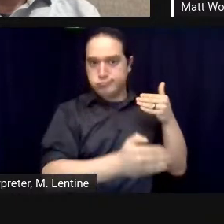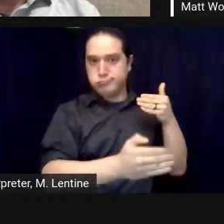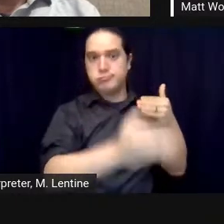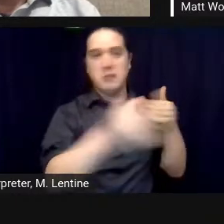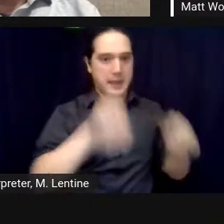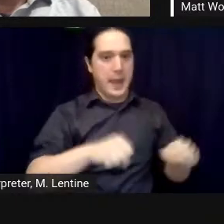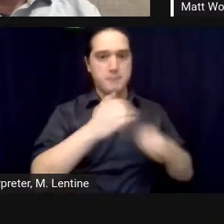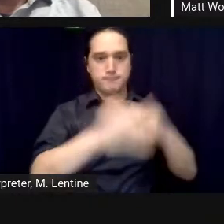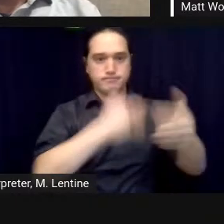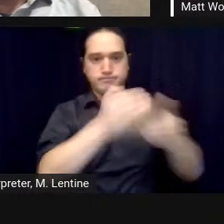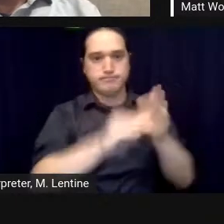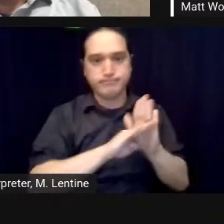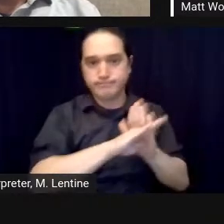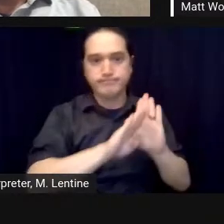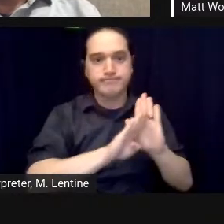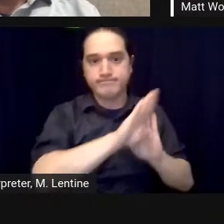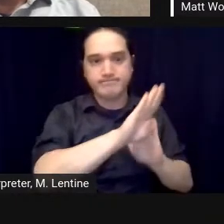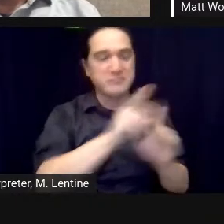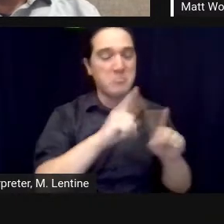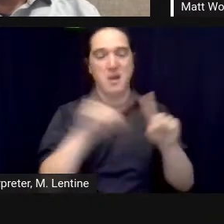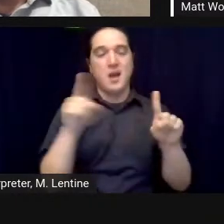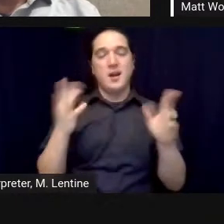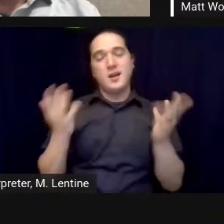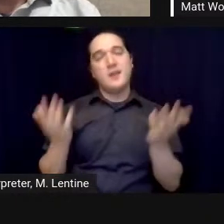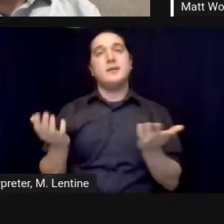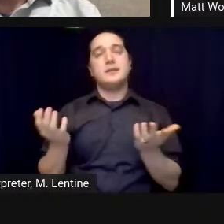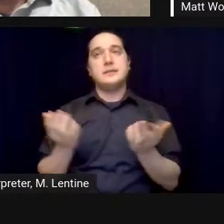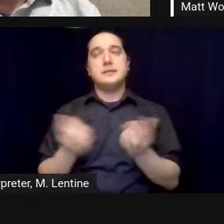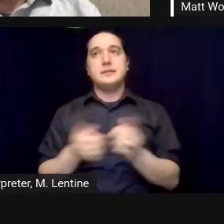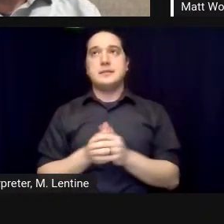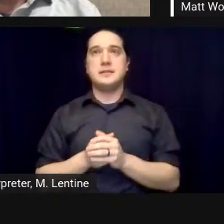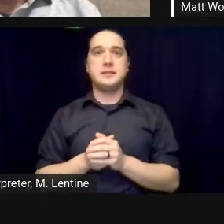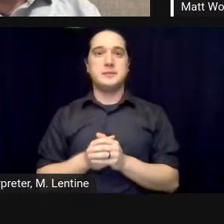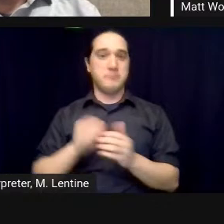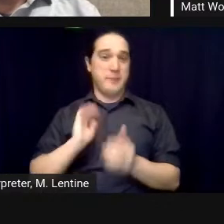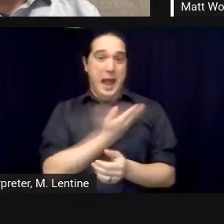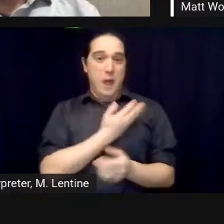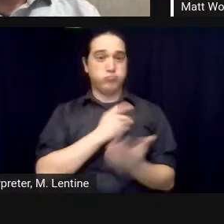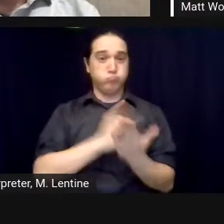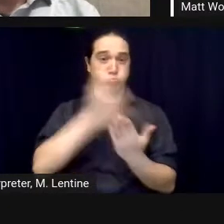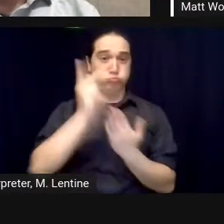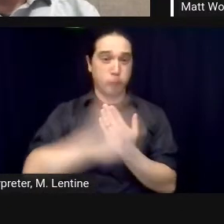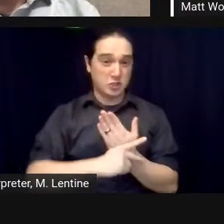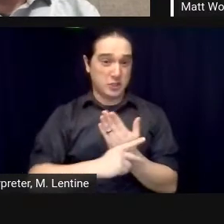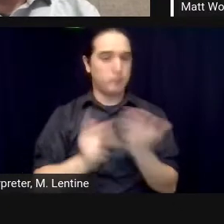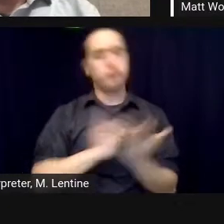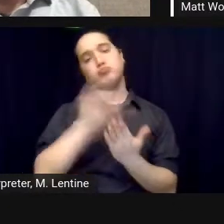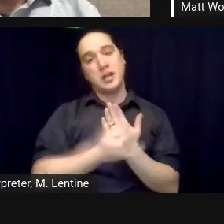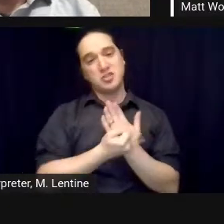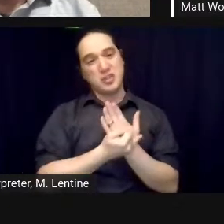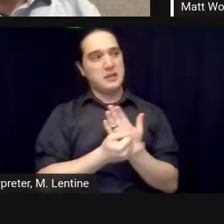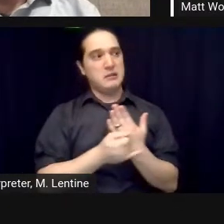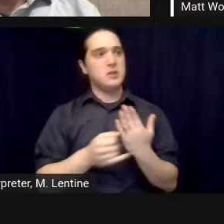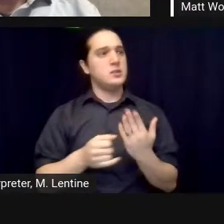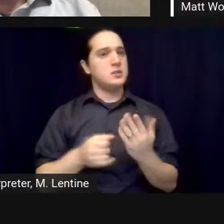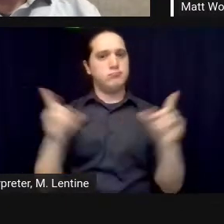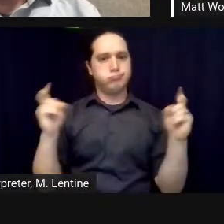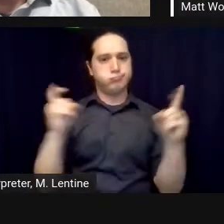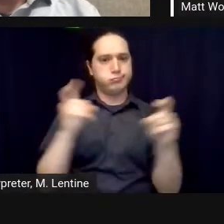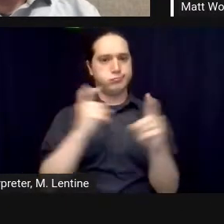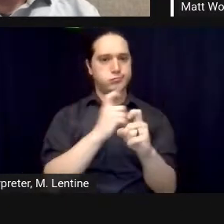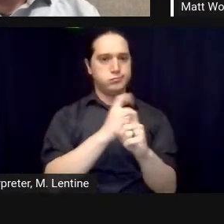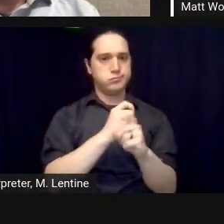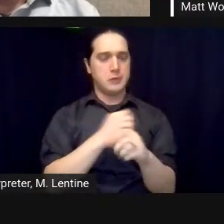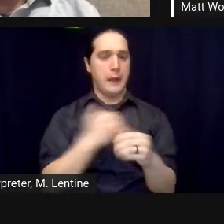and this multidisciplinary project with all of its complex goals i think really was redefining and reimagining what an experiment